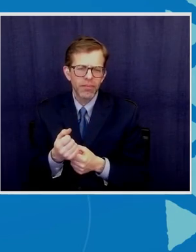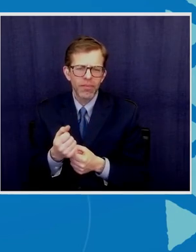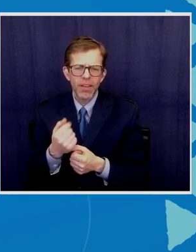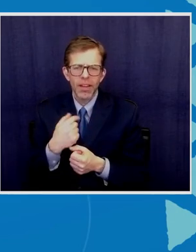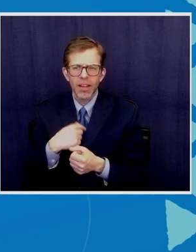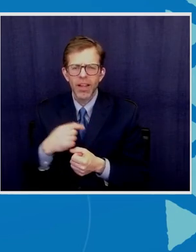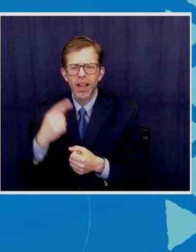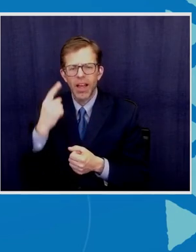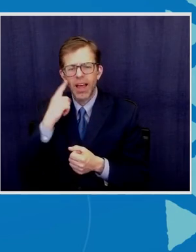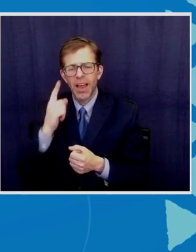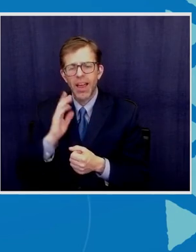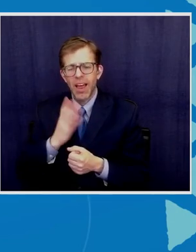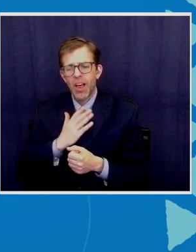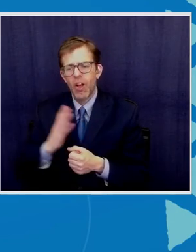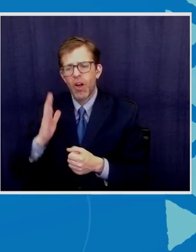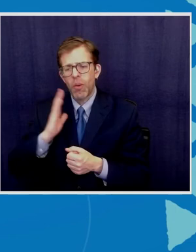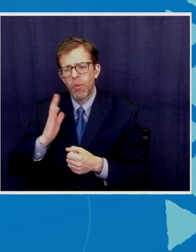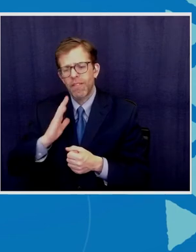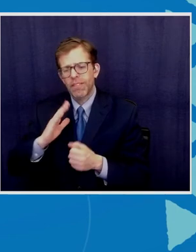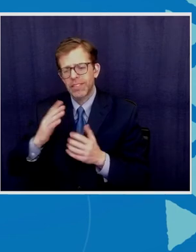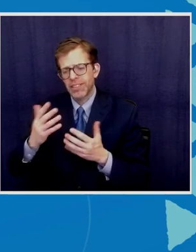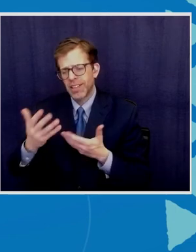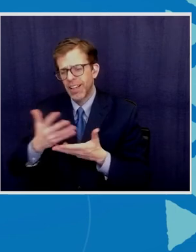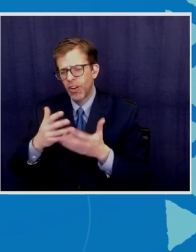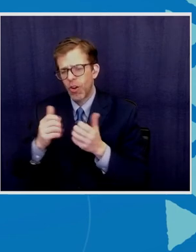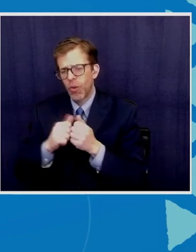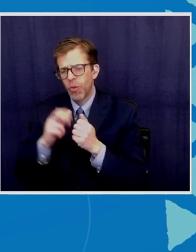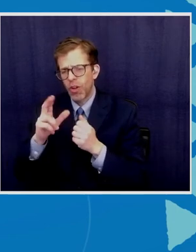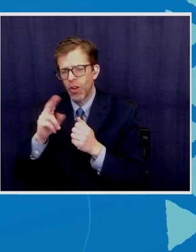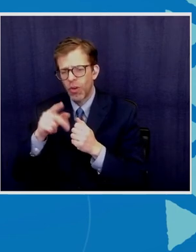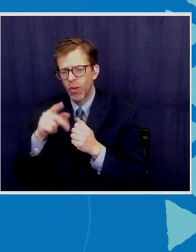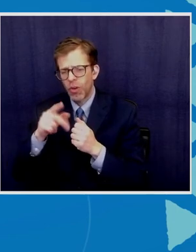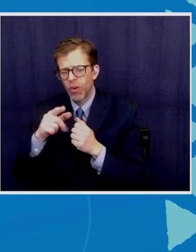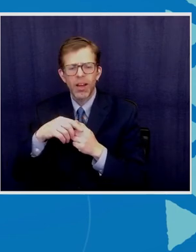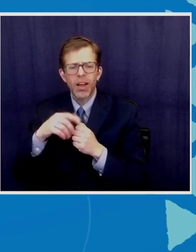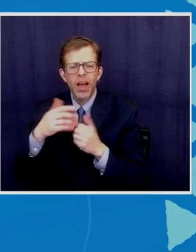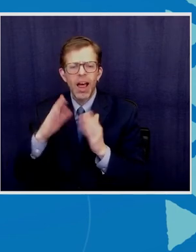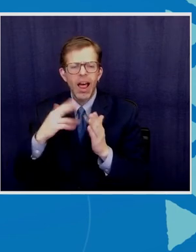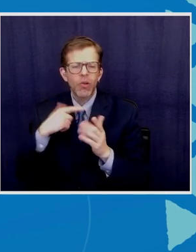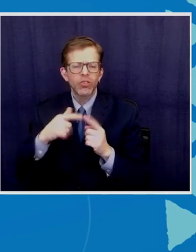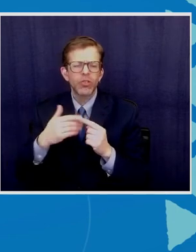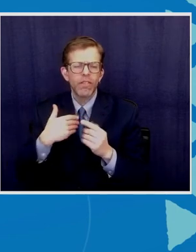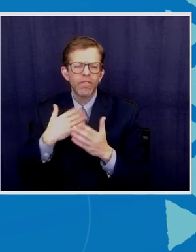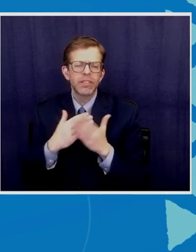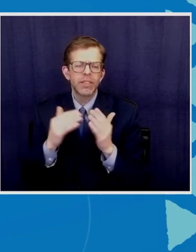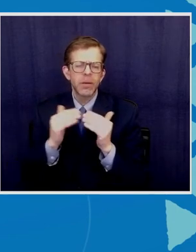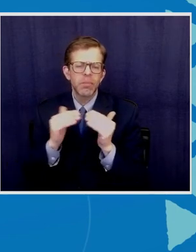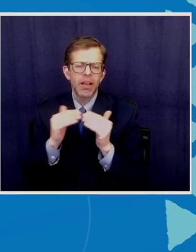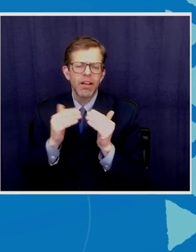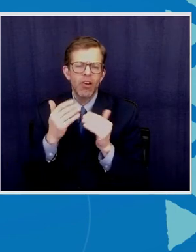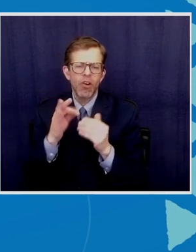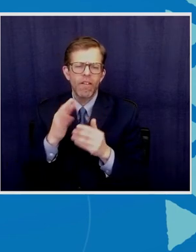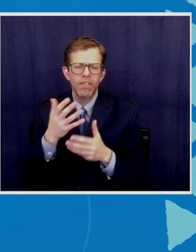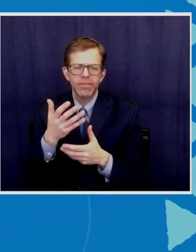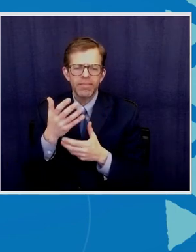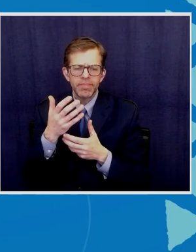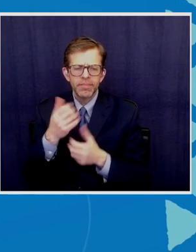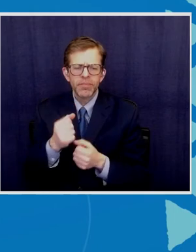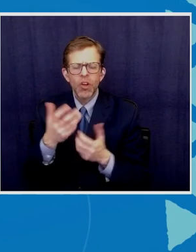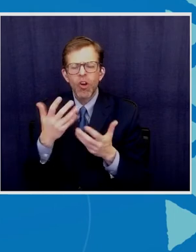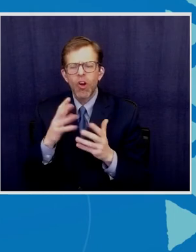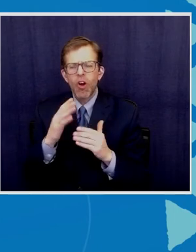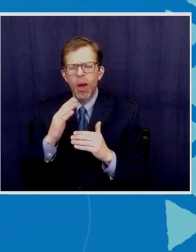previous interactions with many of the nations allowed us to to have some form of level of trust that we had already built